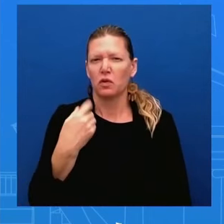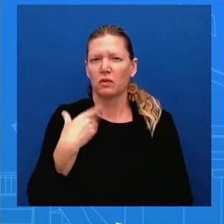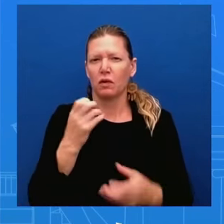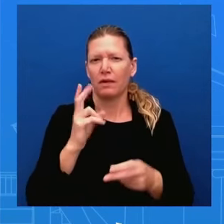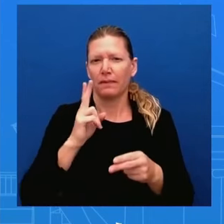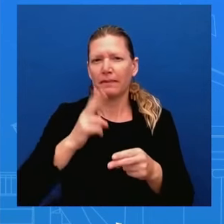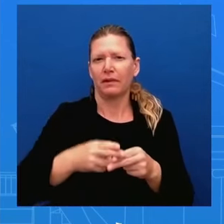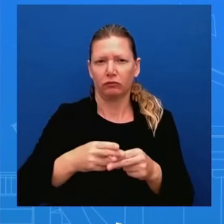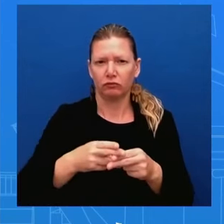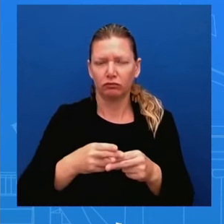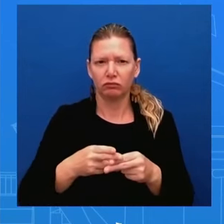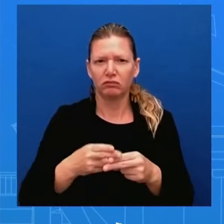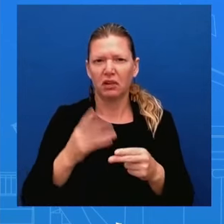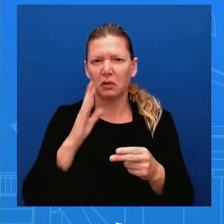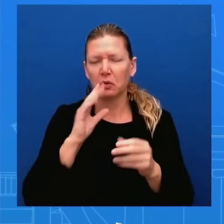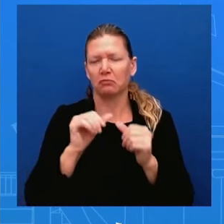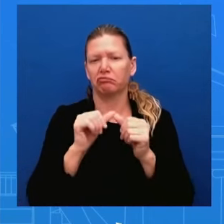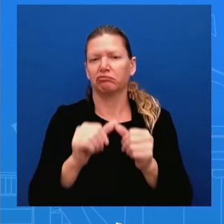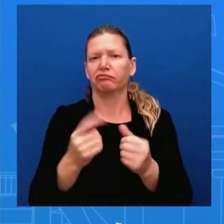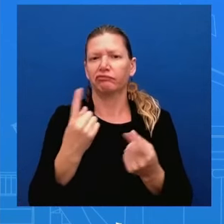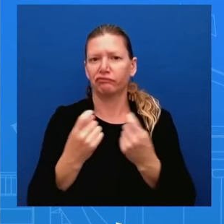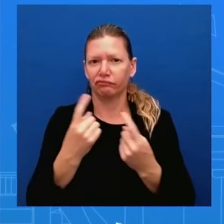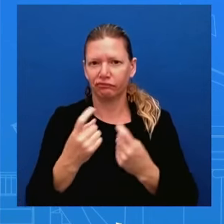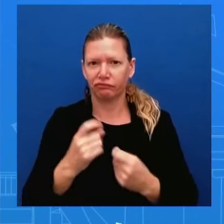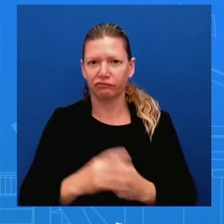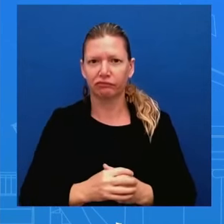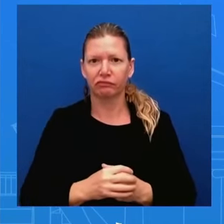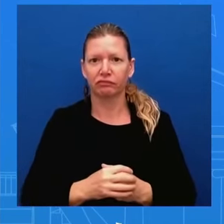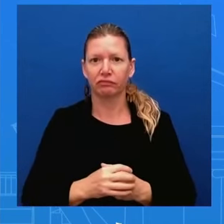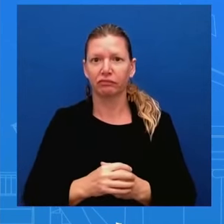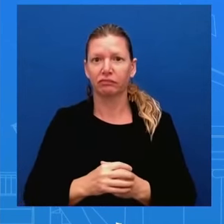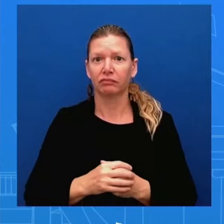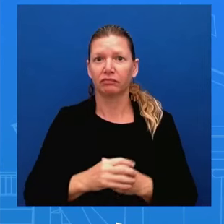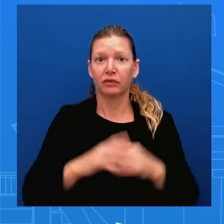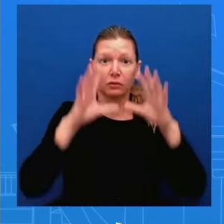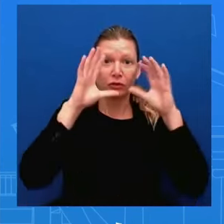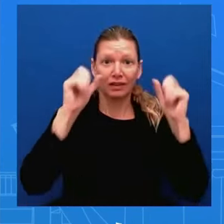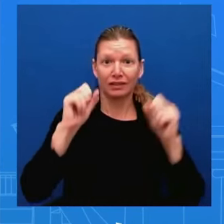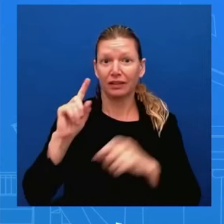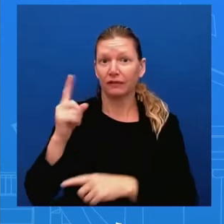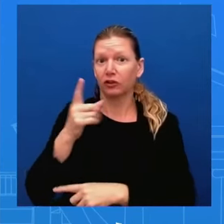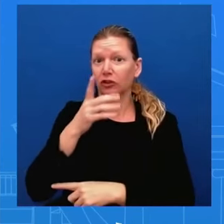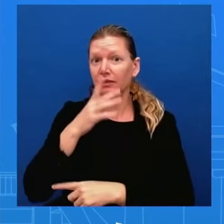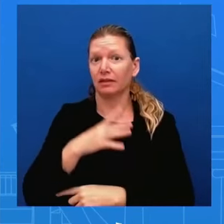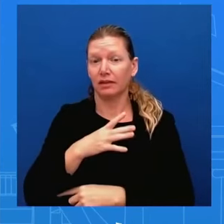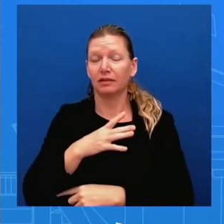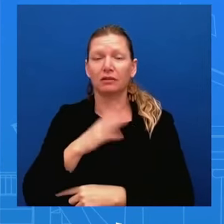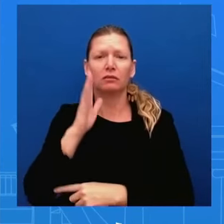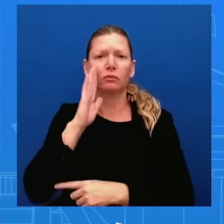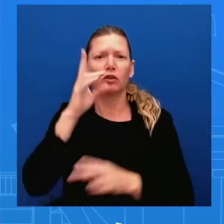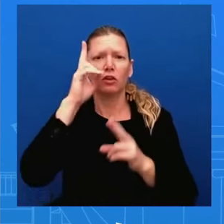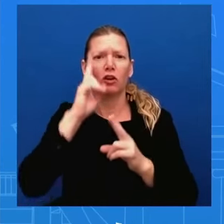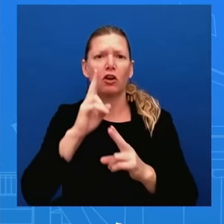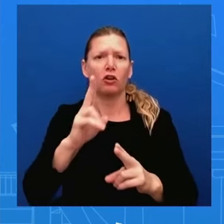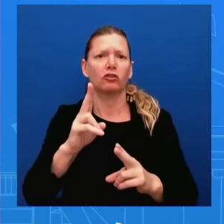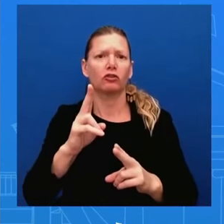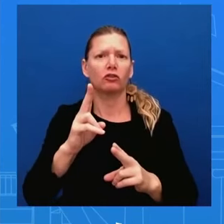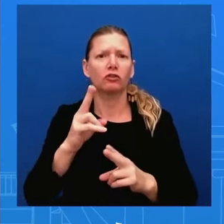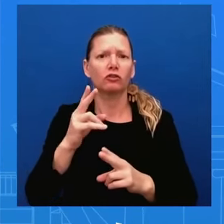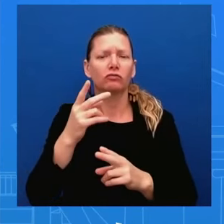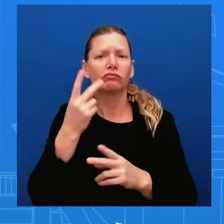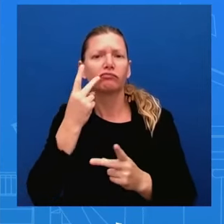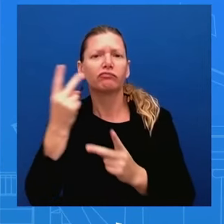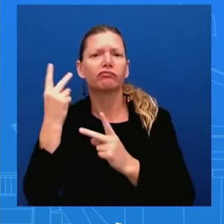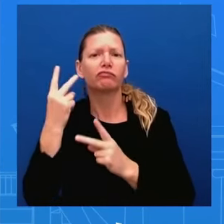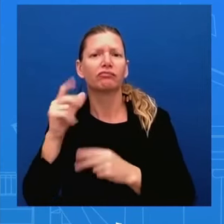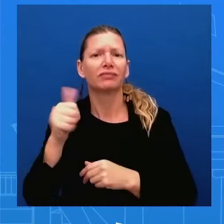the president and first lady are honoring the memories of the 10 lives lost two years ago in buffalo new york as a